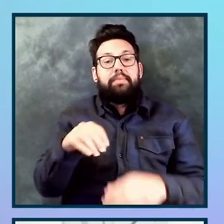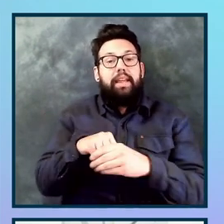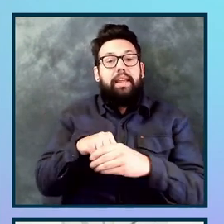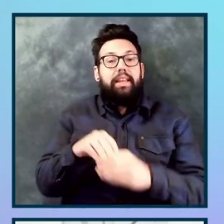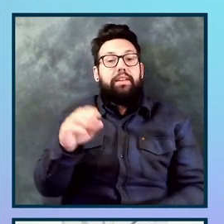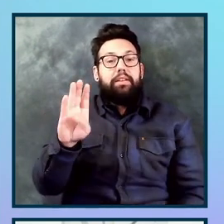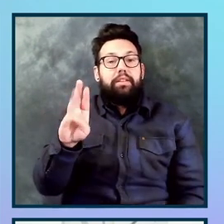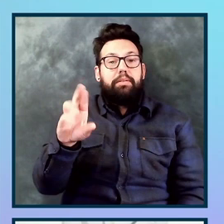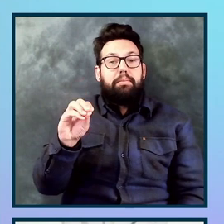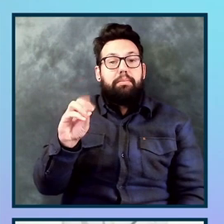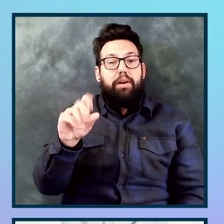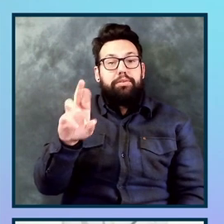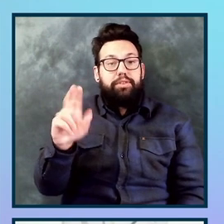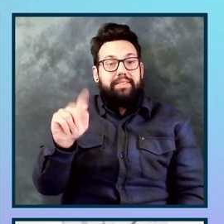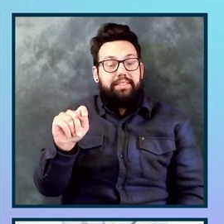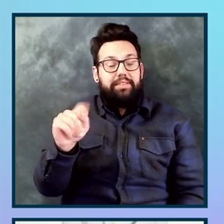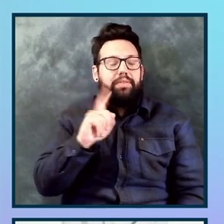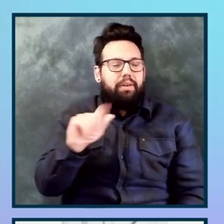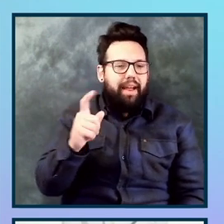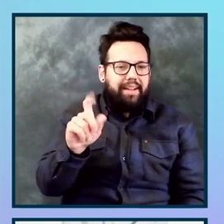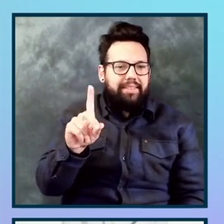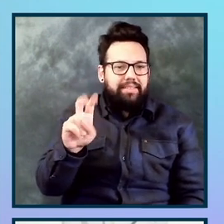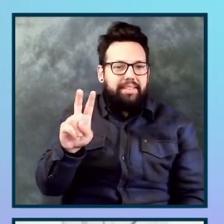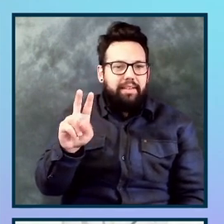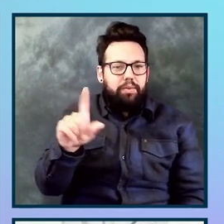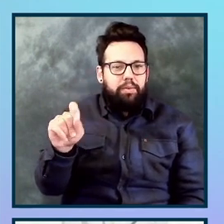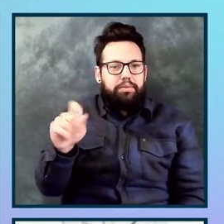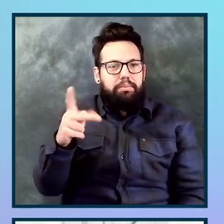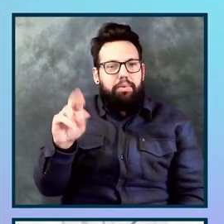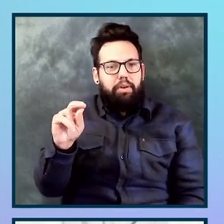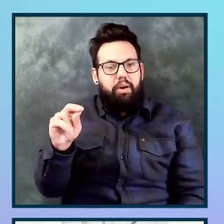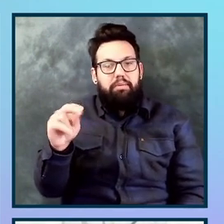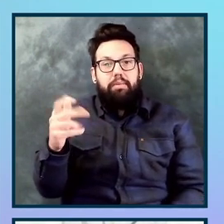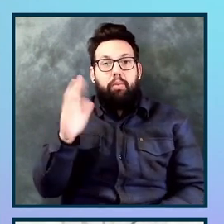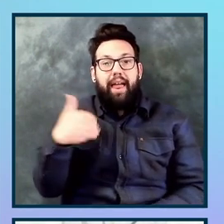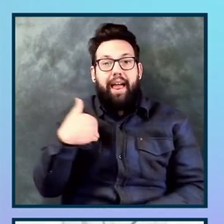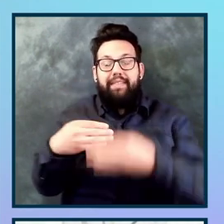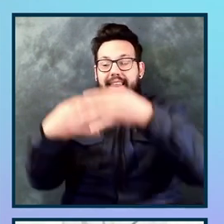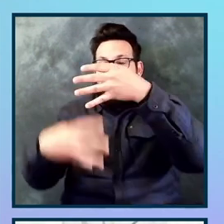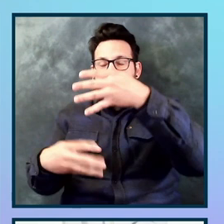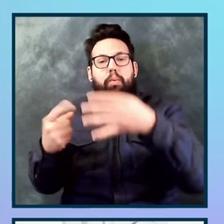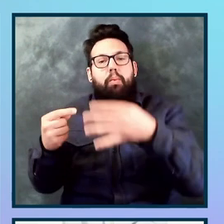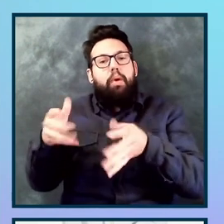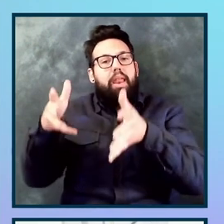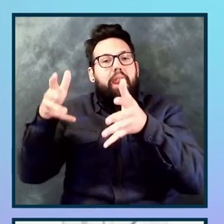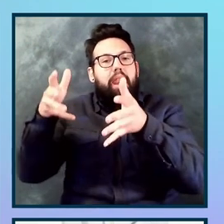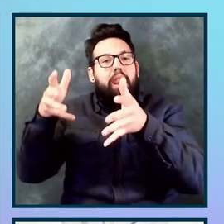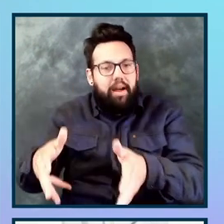you actually have a comprehensive list of what's left to test the 20% that we talked about.